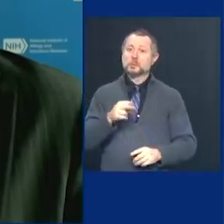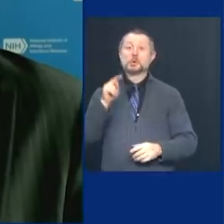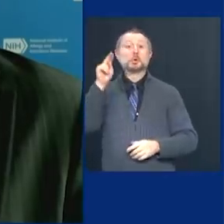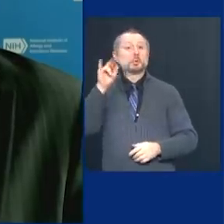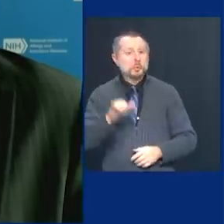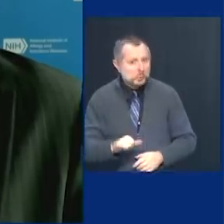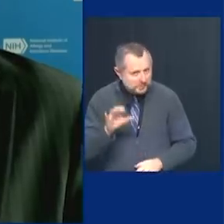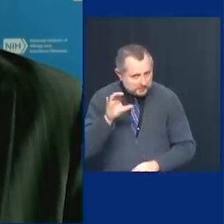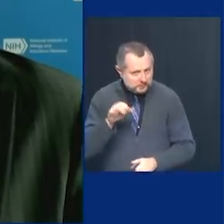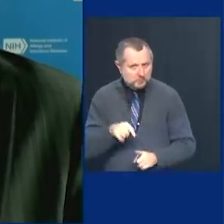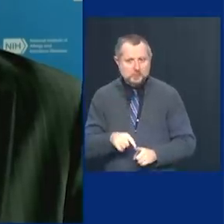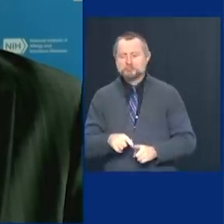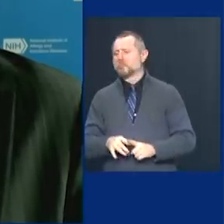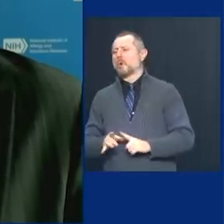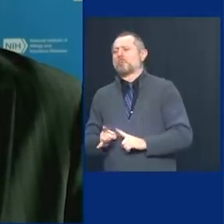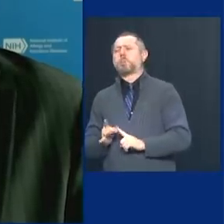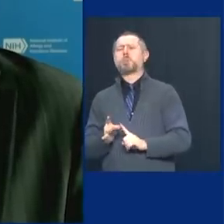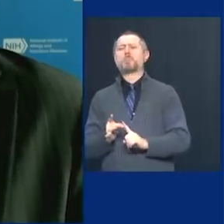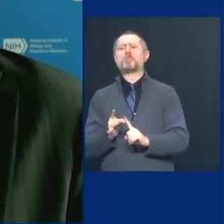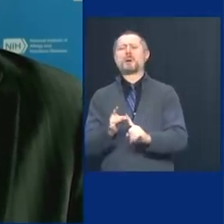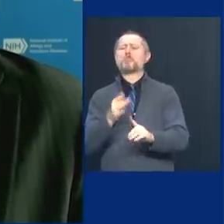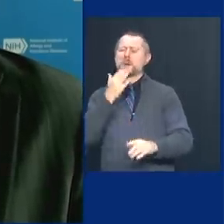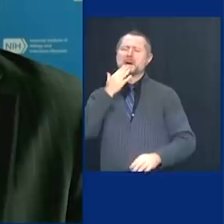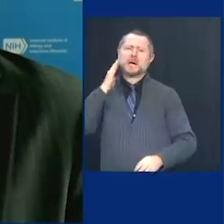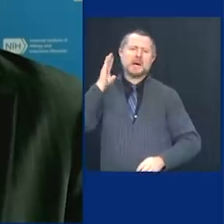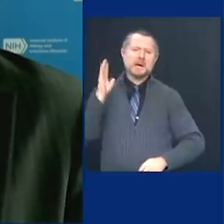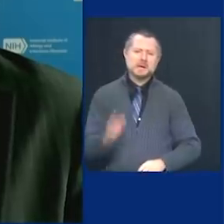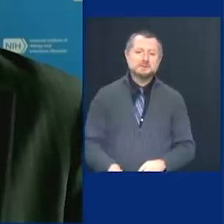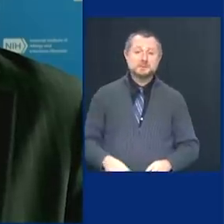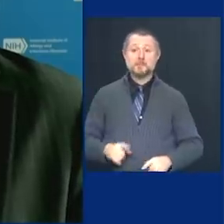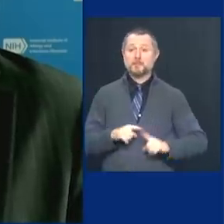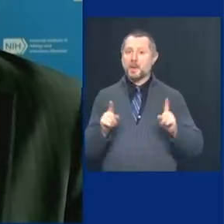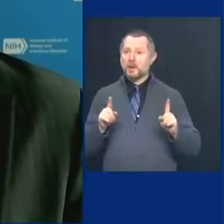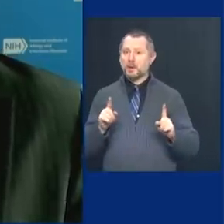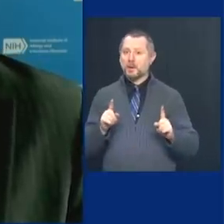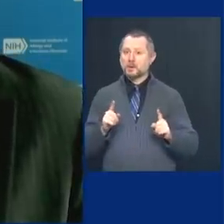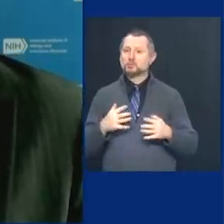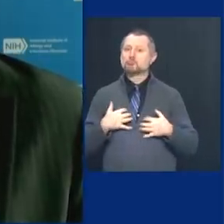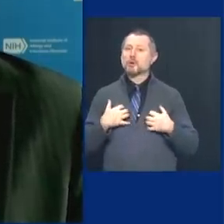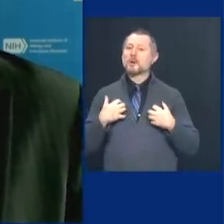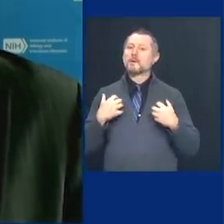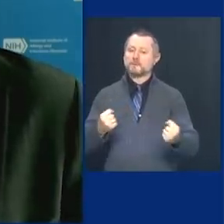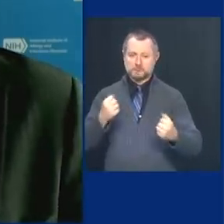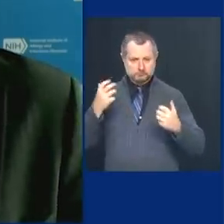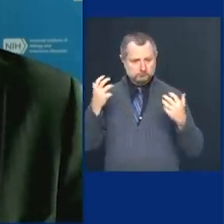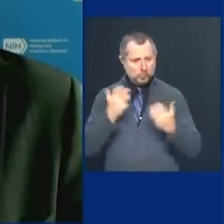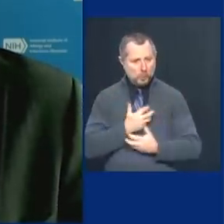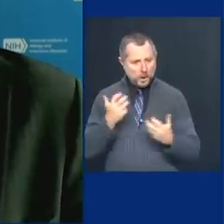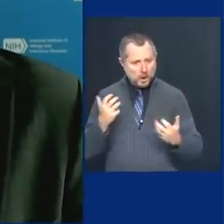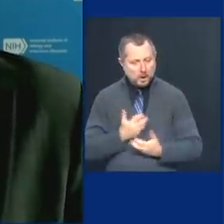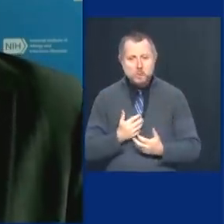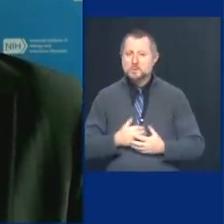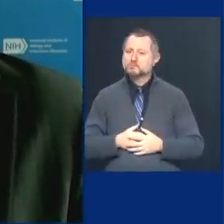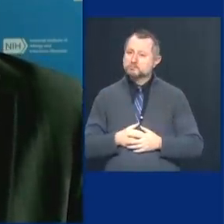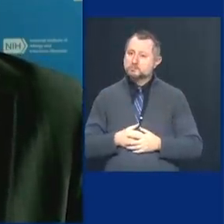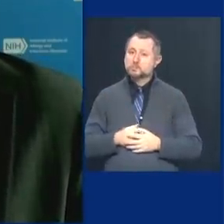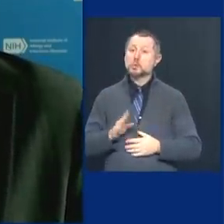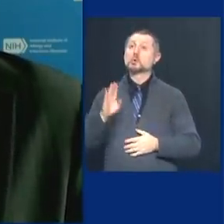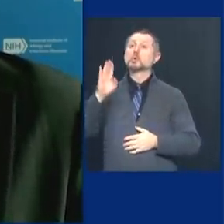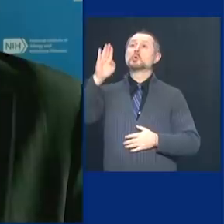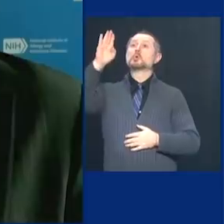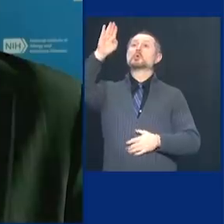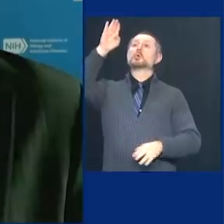really badly. You recovered from that was after you got hit badly. Your baseline